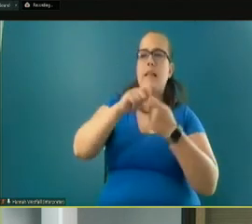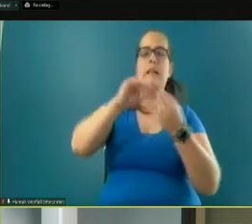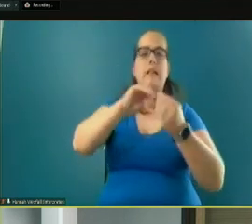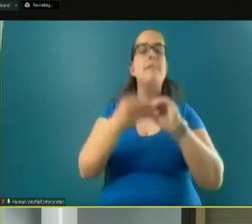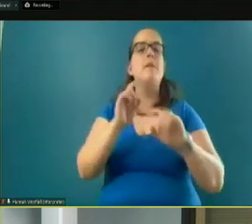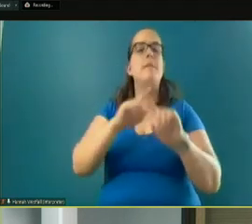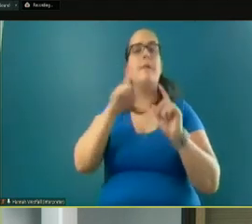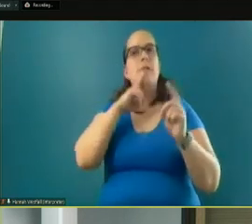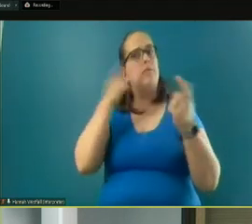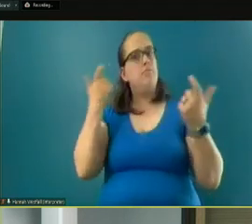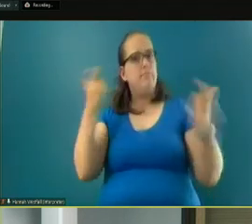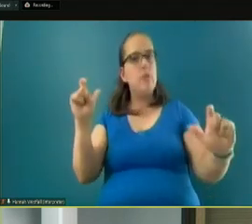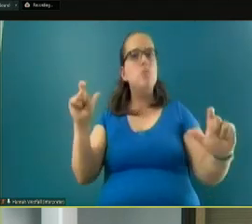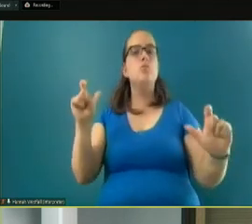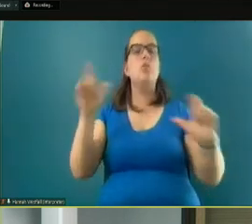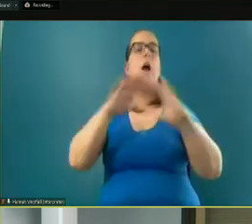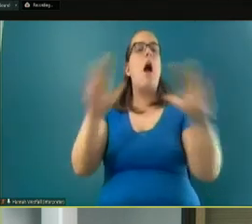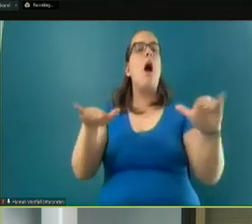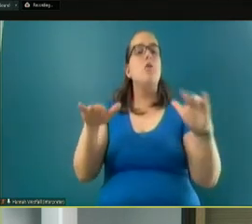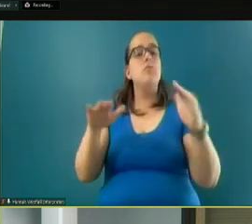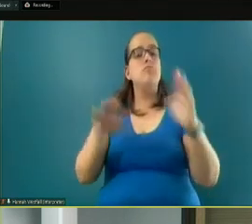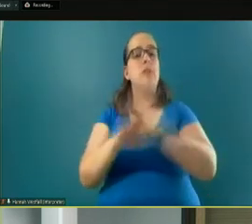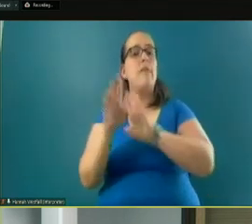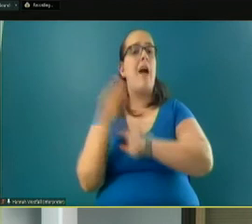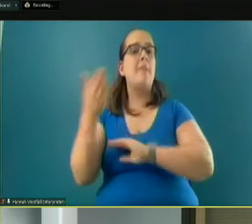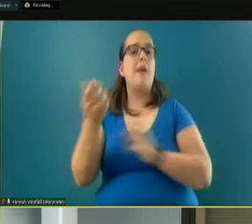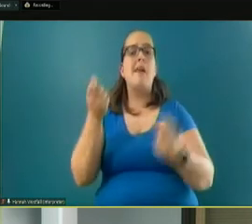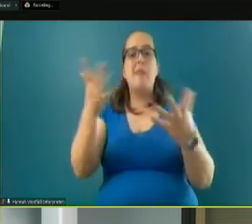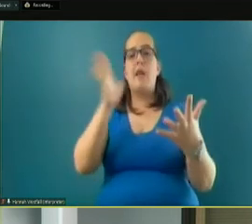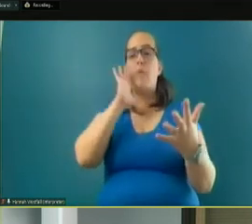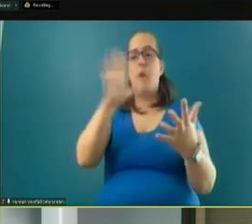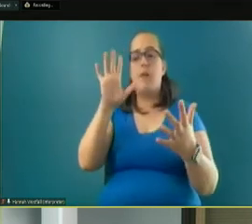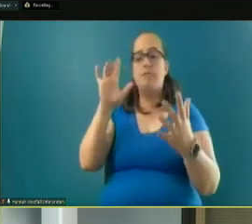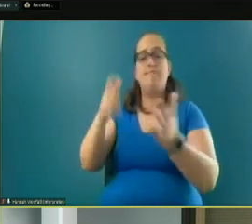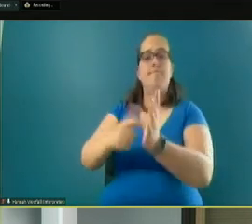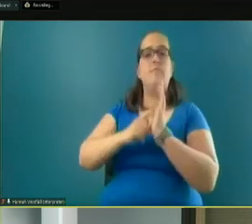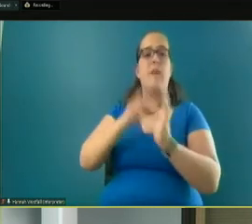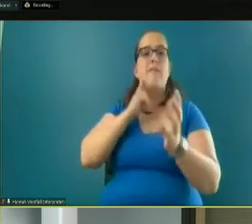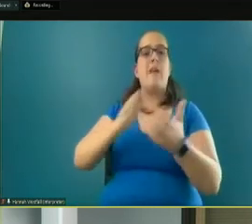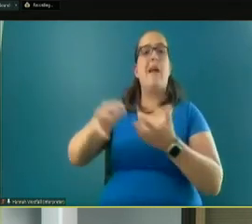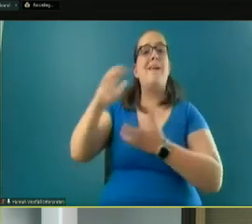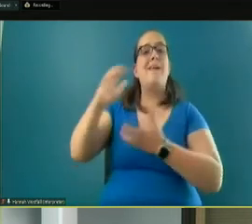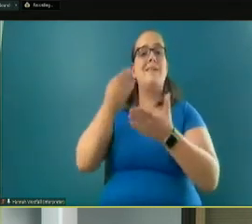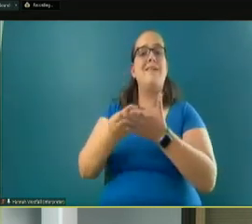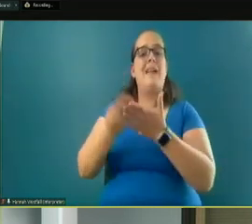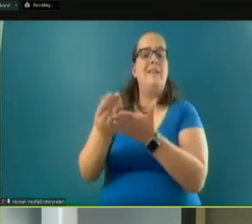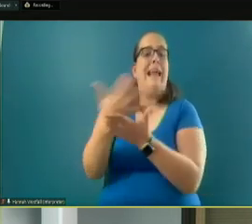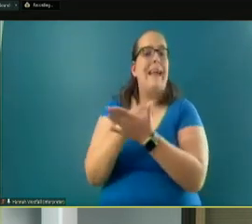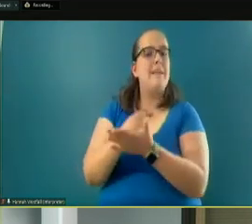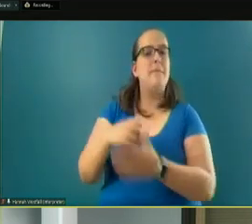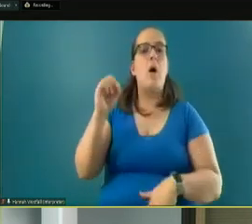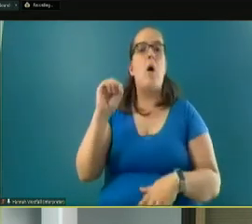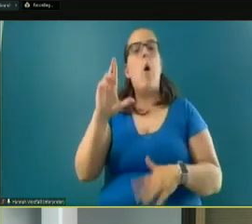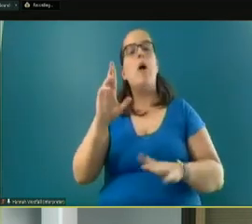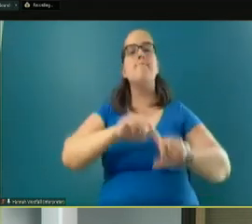to be developed there, many of which are going to be dedicated and required for mixed income or various